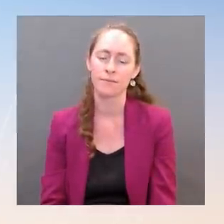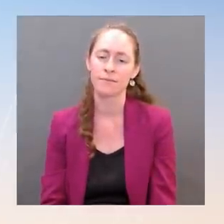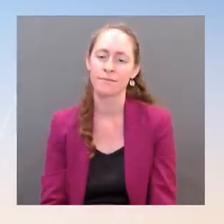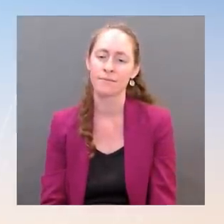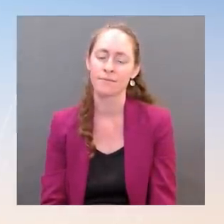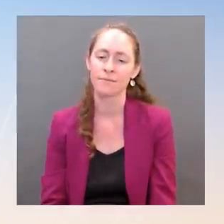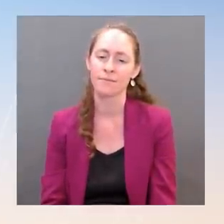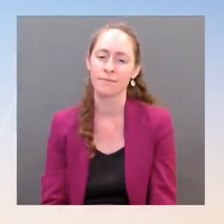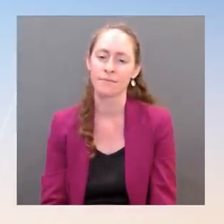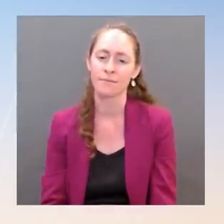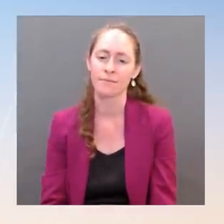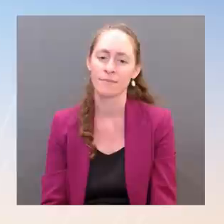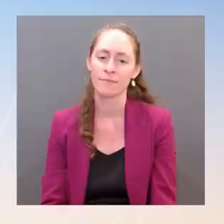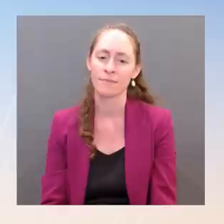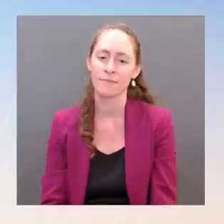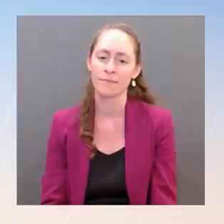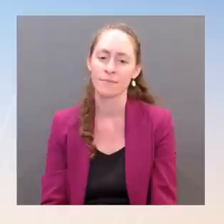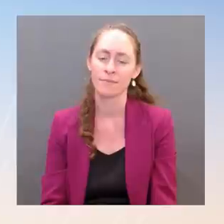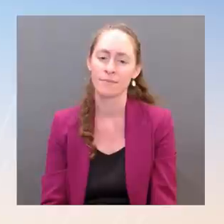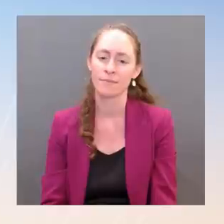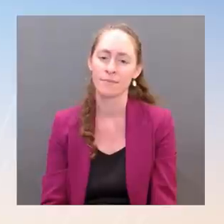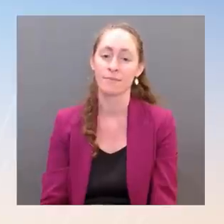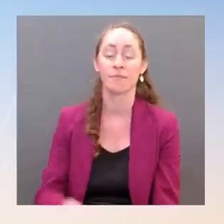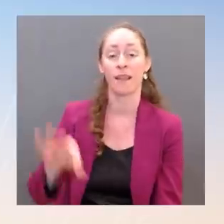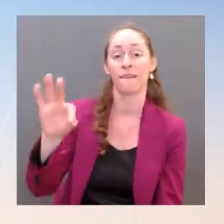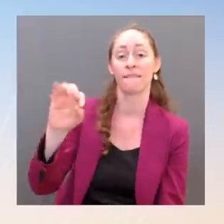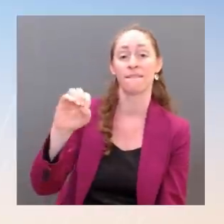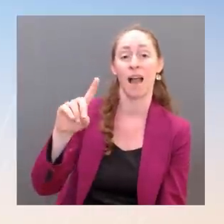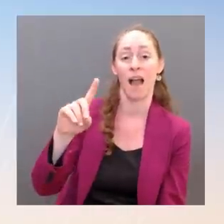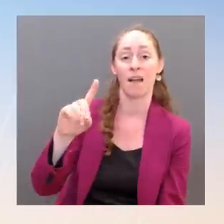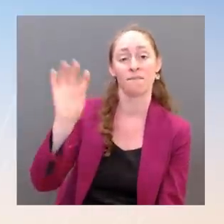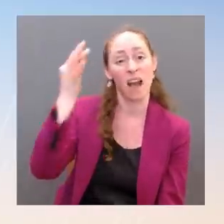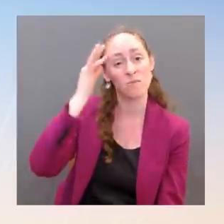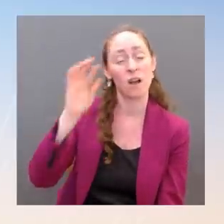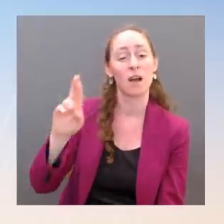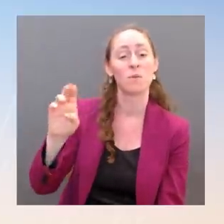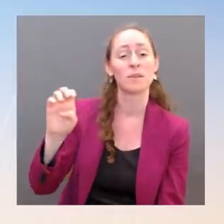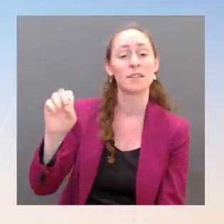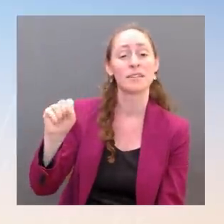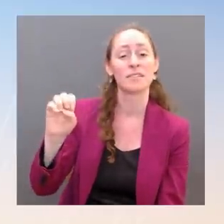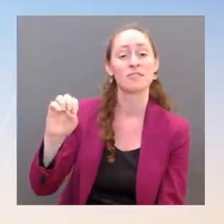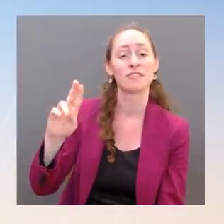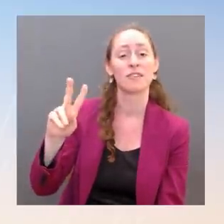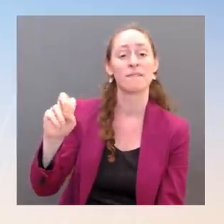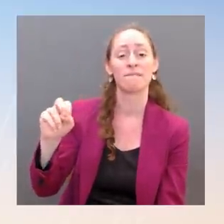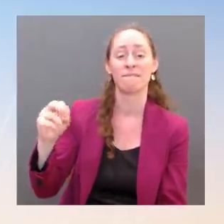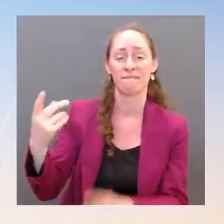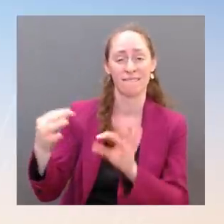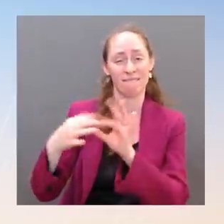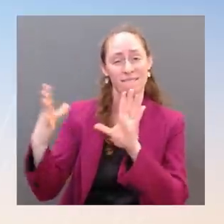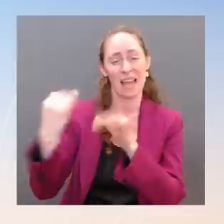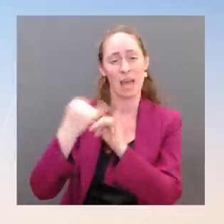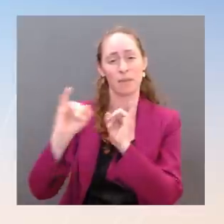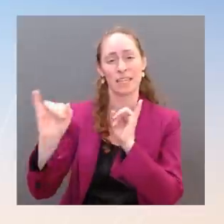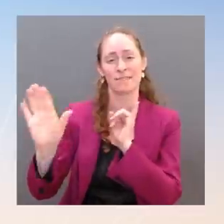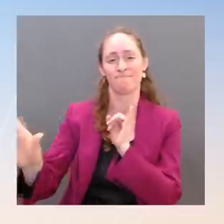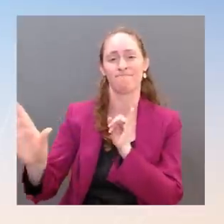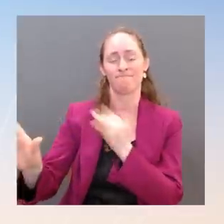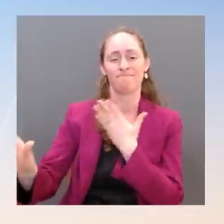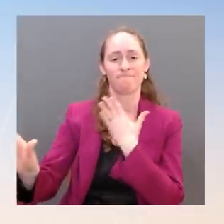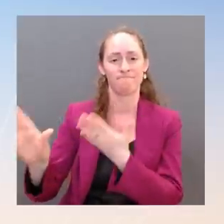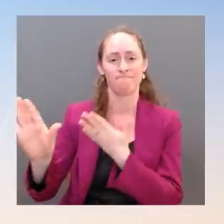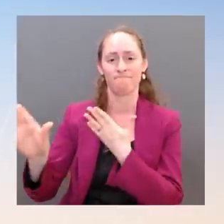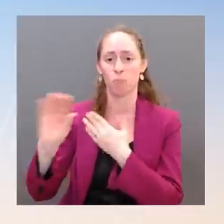Federal Reserve is independent. We leave them to make their own policy decisions. We do not get involved in that. And nothing has changed on how we see the stock